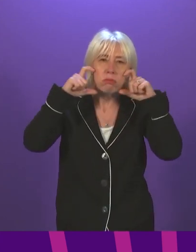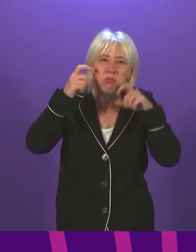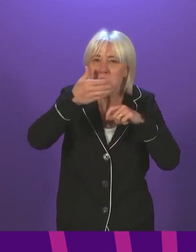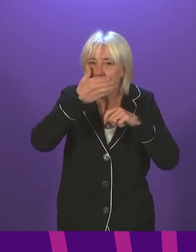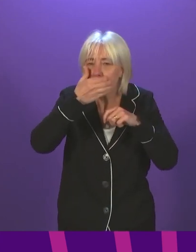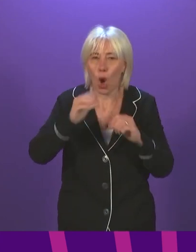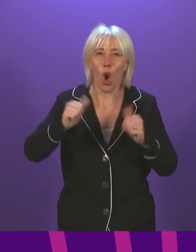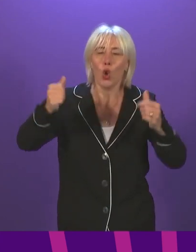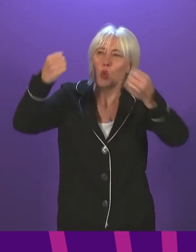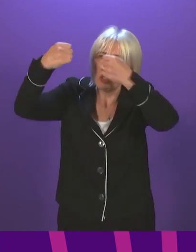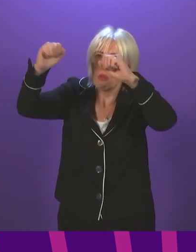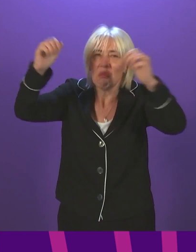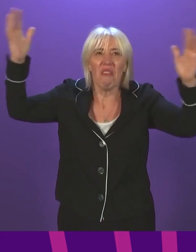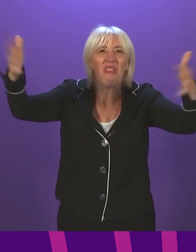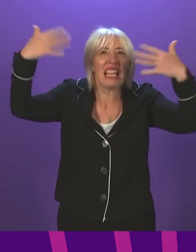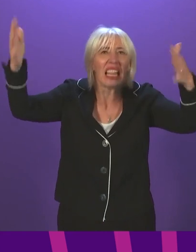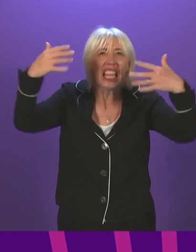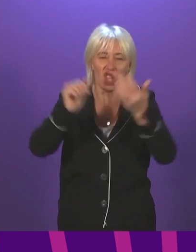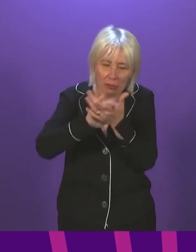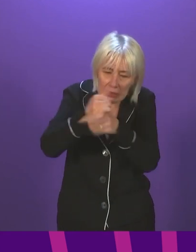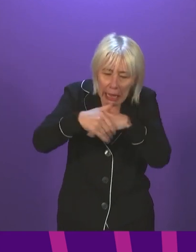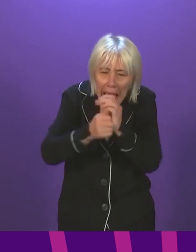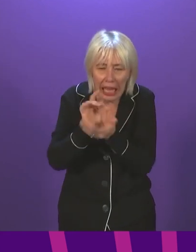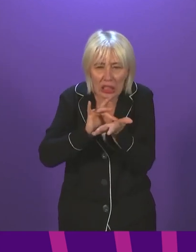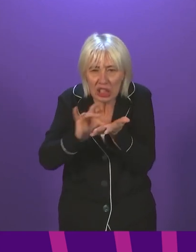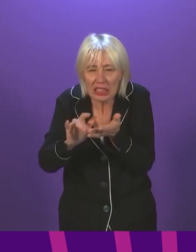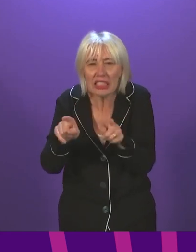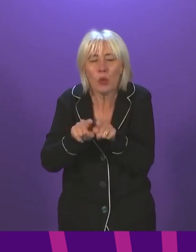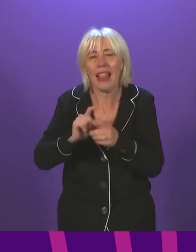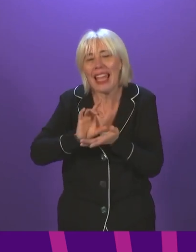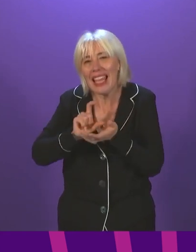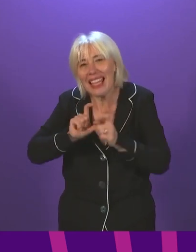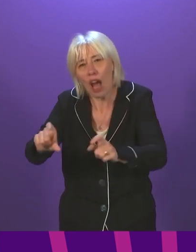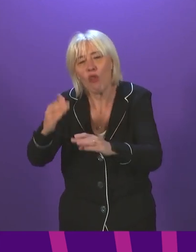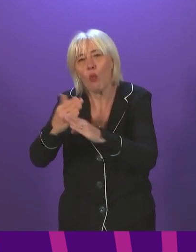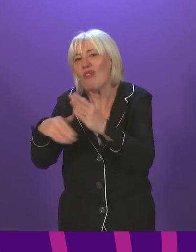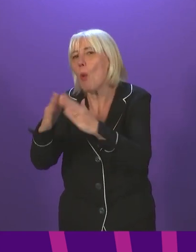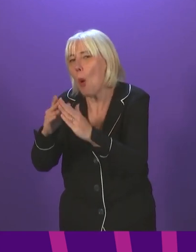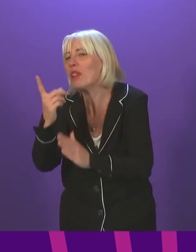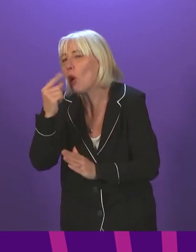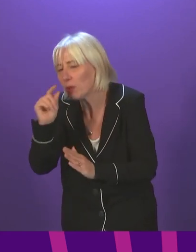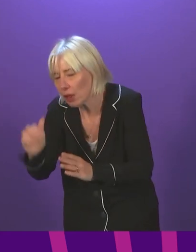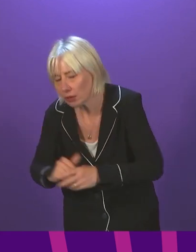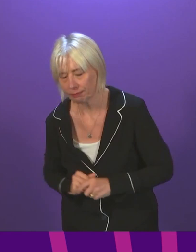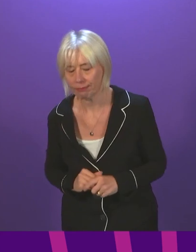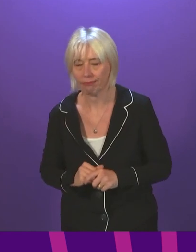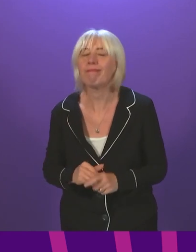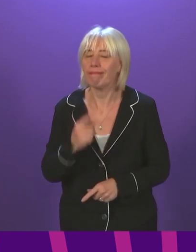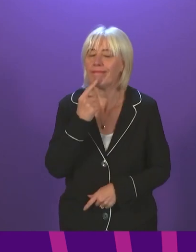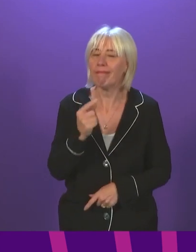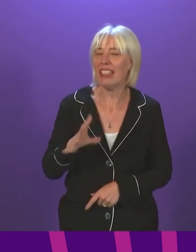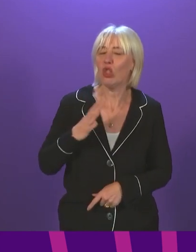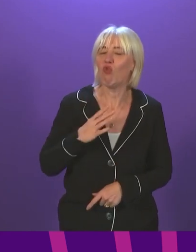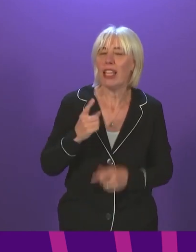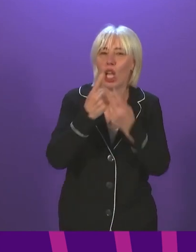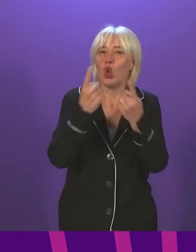ventilation and hygiene and, wherever possible, continued home working. In addition, as I mentioned earlier, the university term is